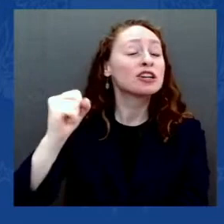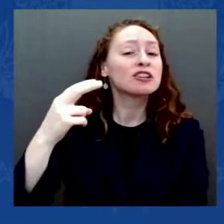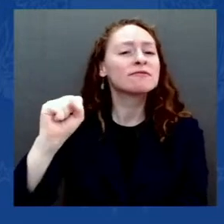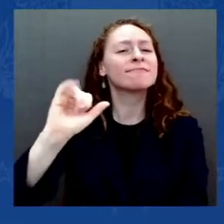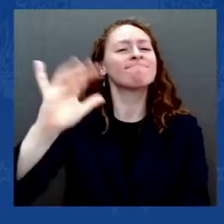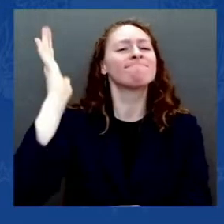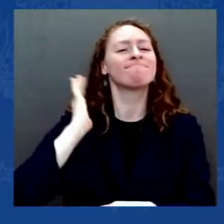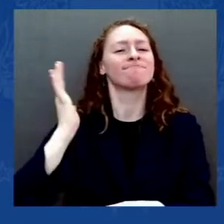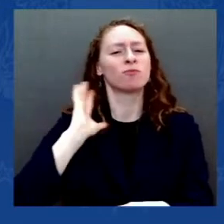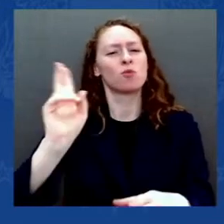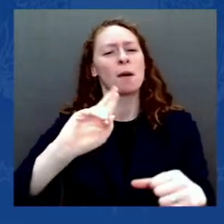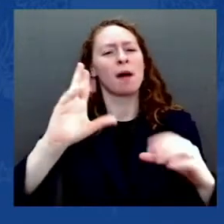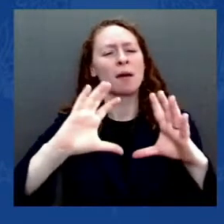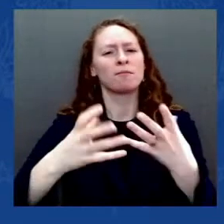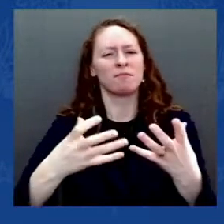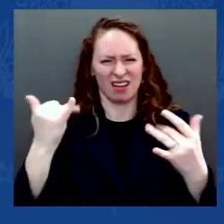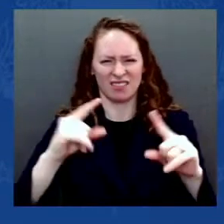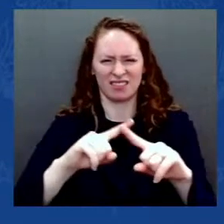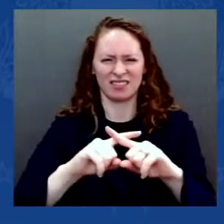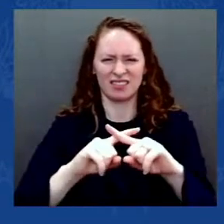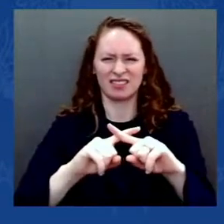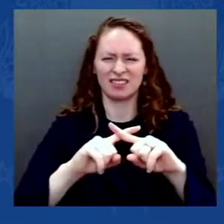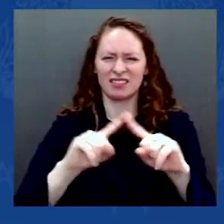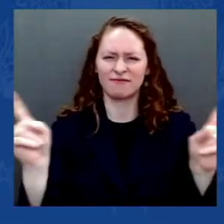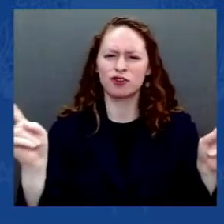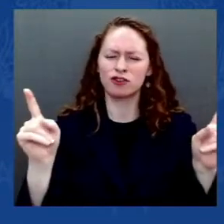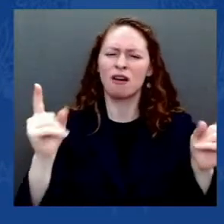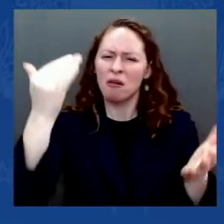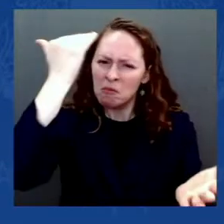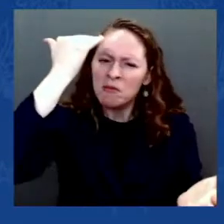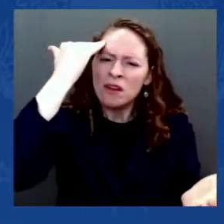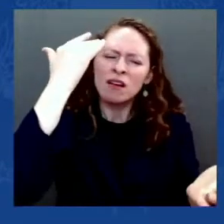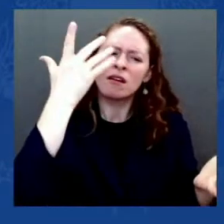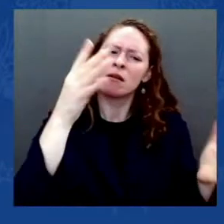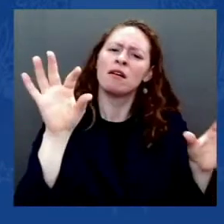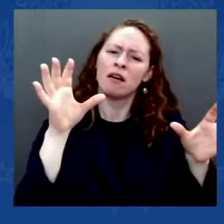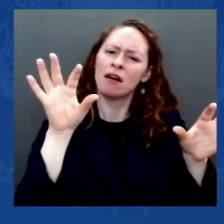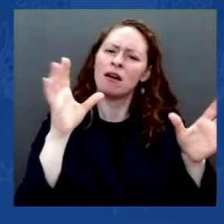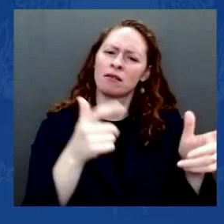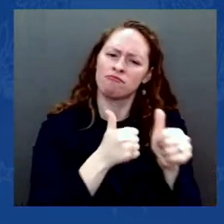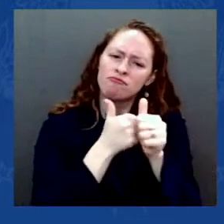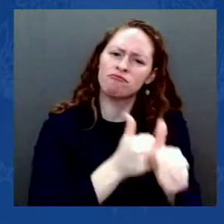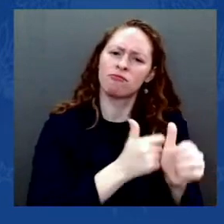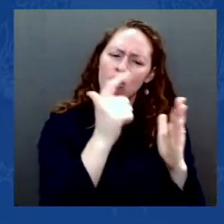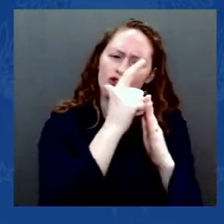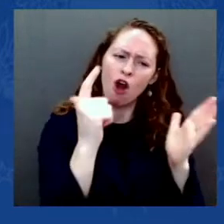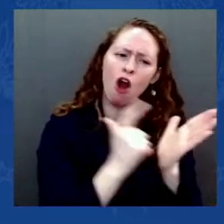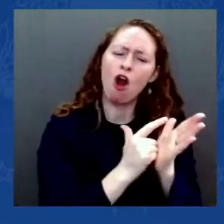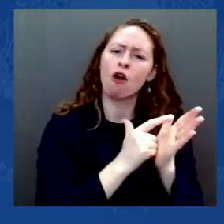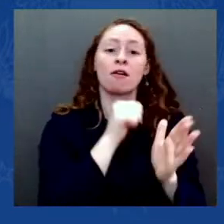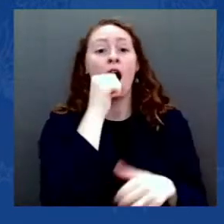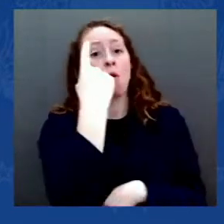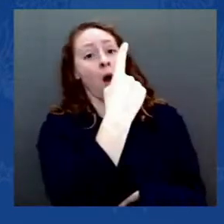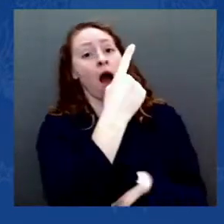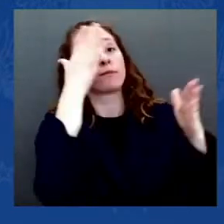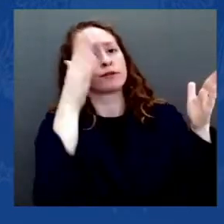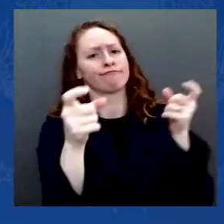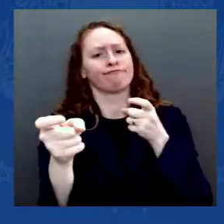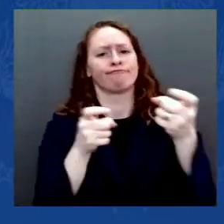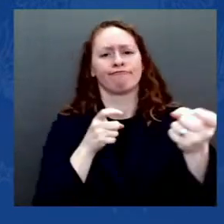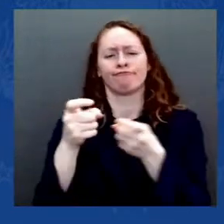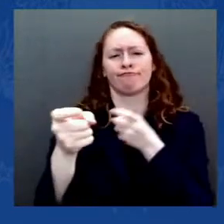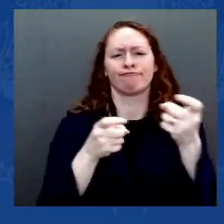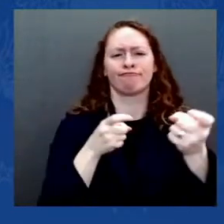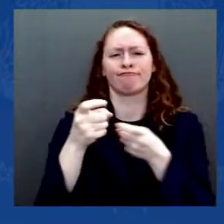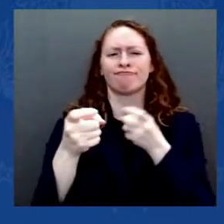seek to work together with them to find shared solutions where it's possible. Because if we have a shared